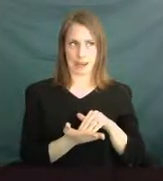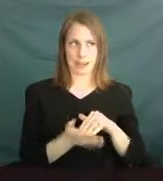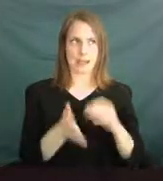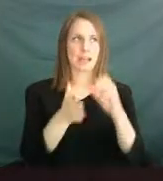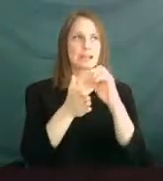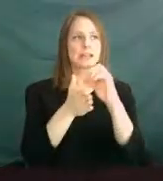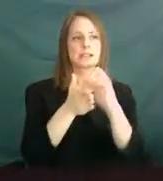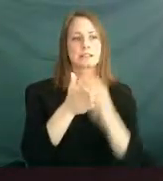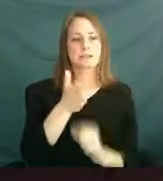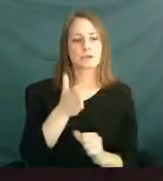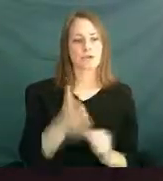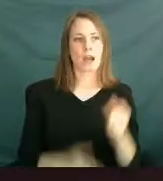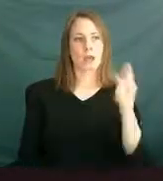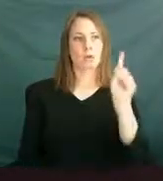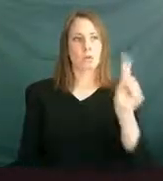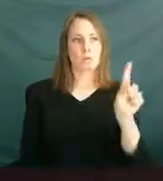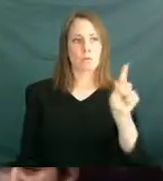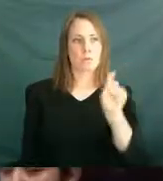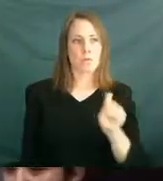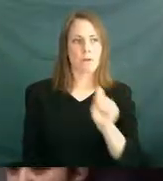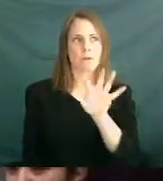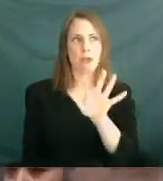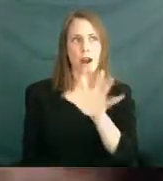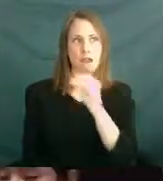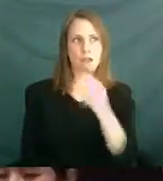Subtract one and a half and show me an answer.